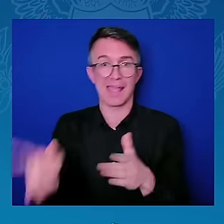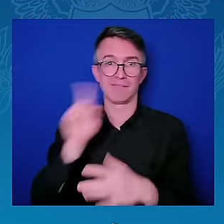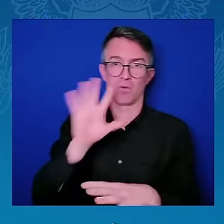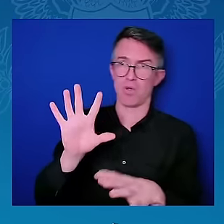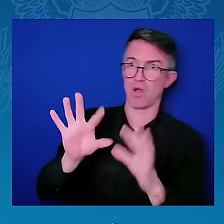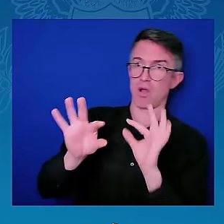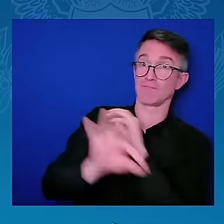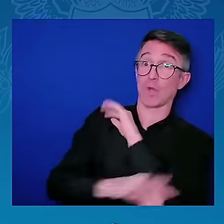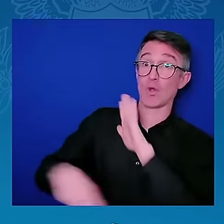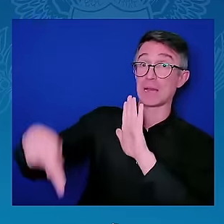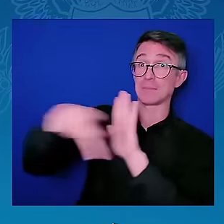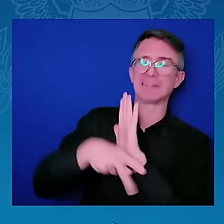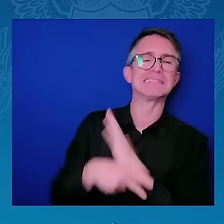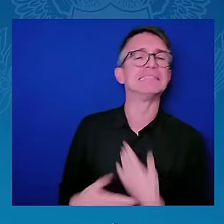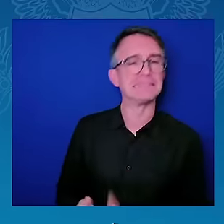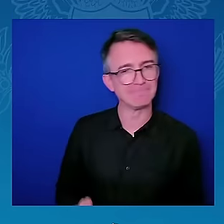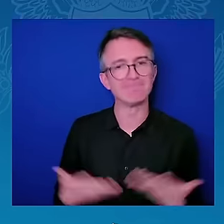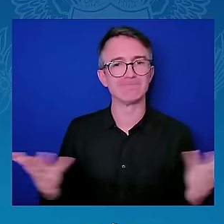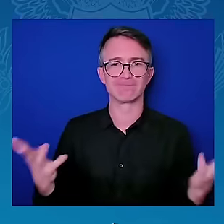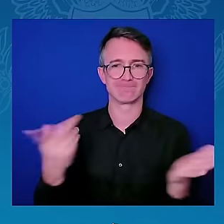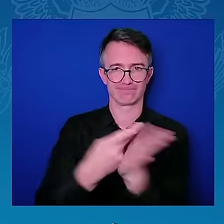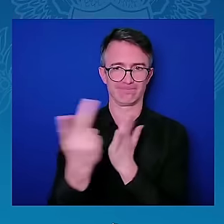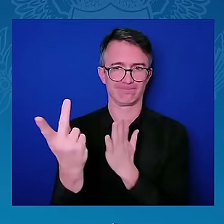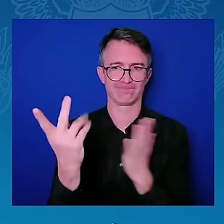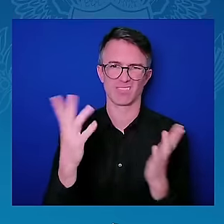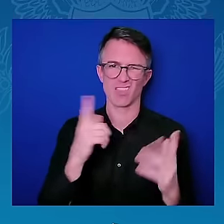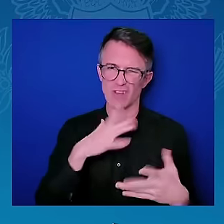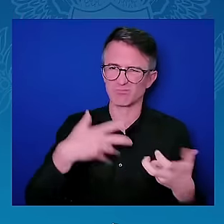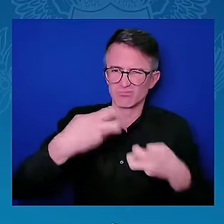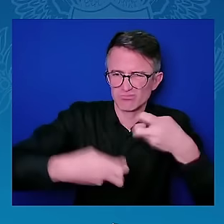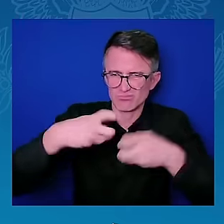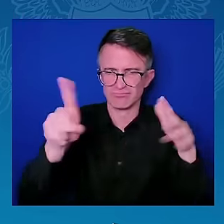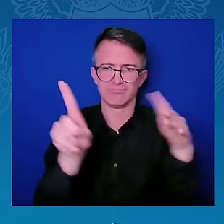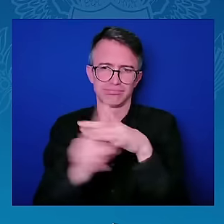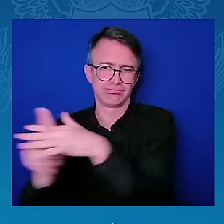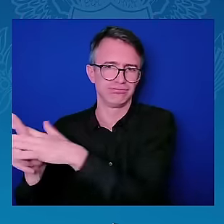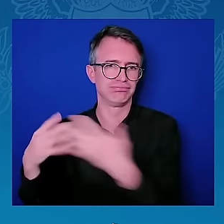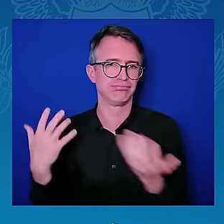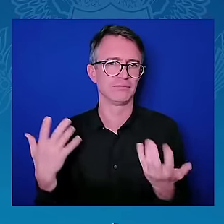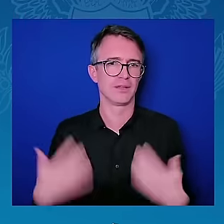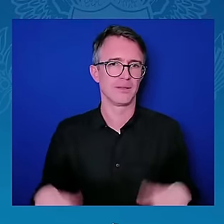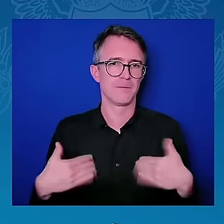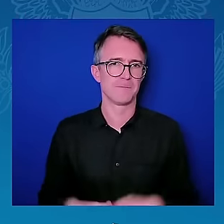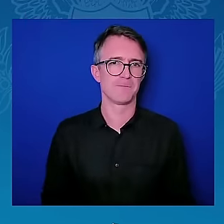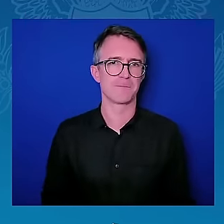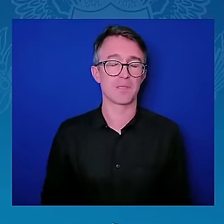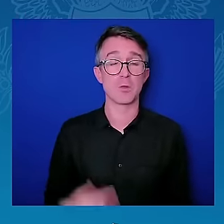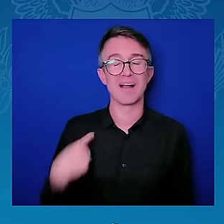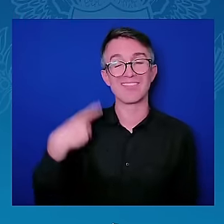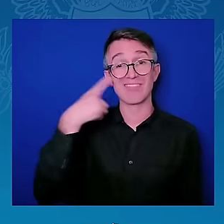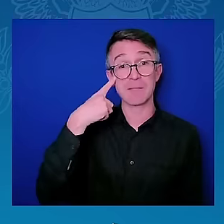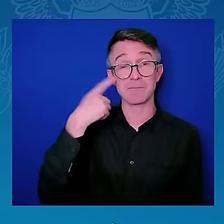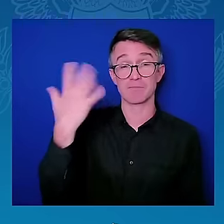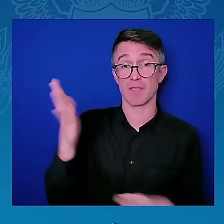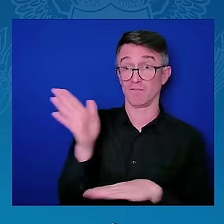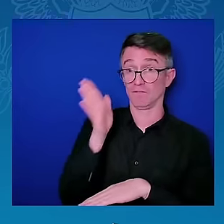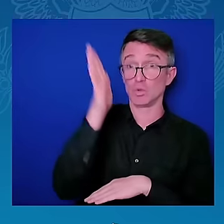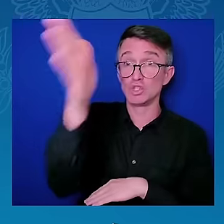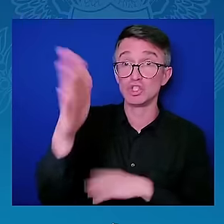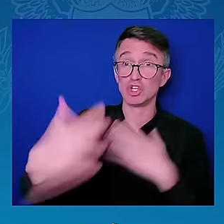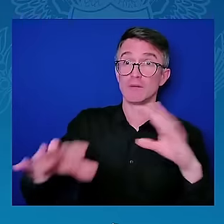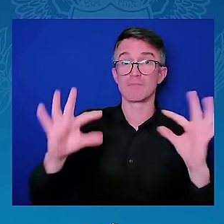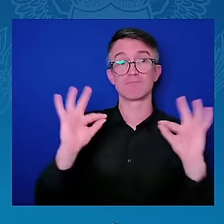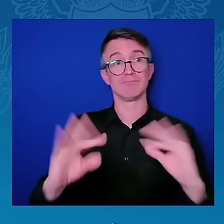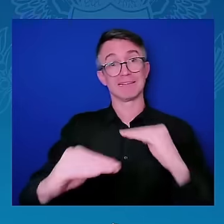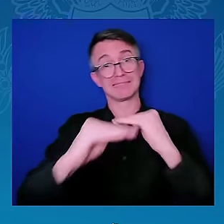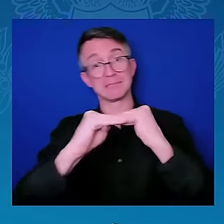that public policy be formed and implemented now based on a vision for the next 10, 20, and